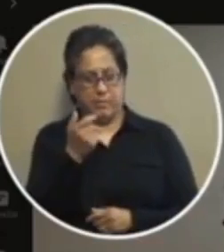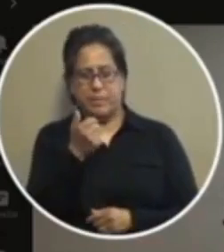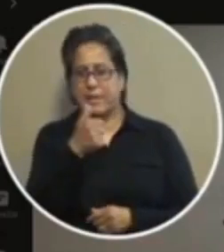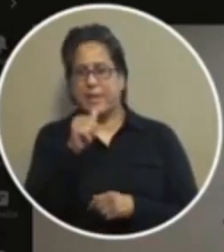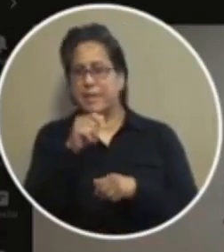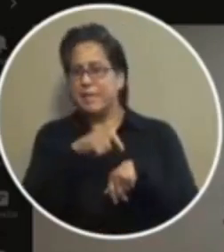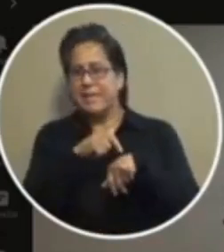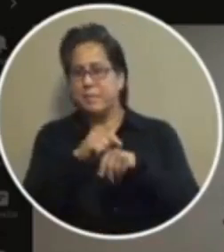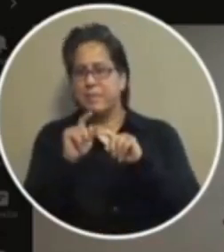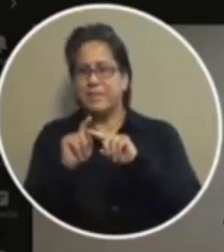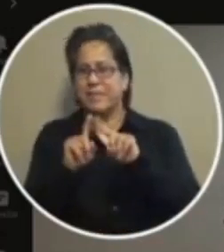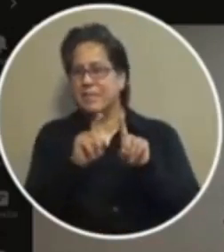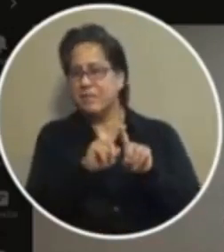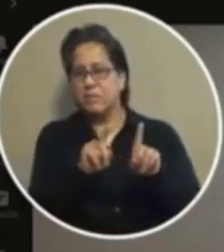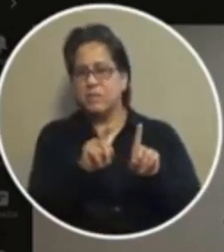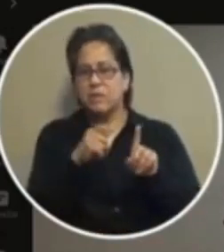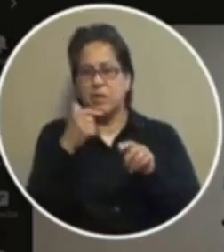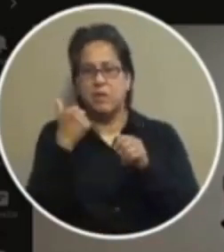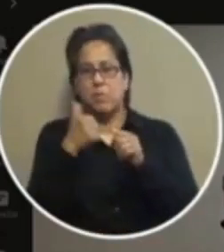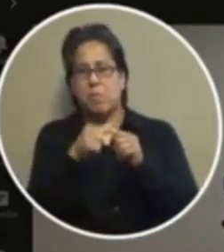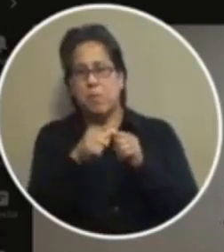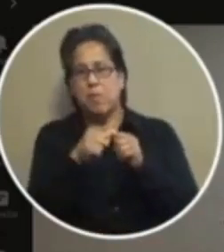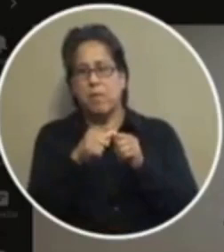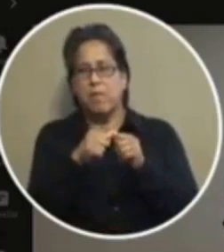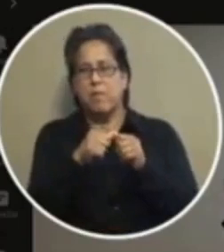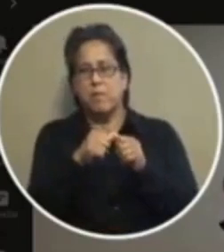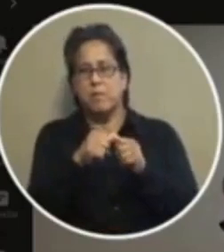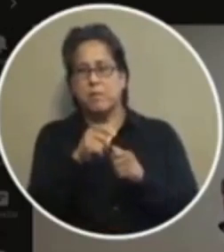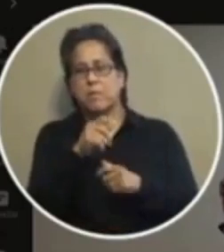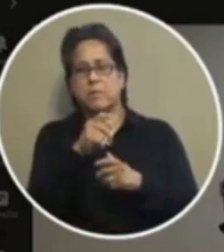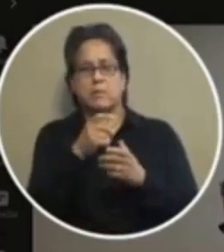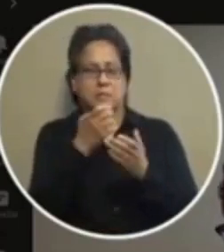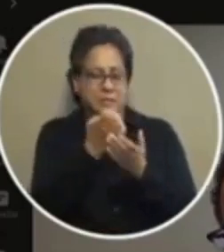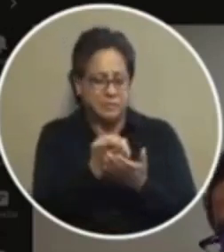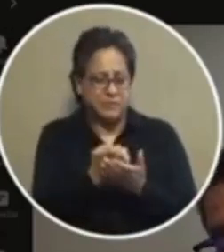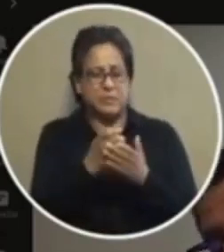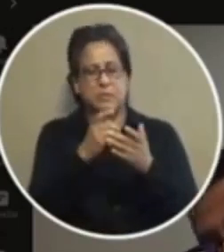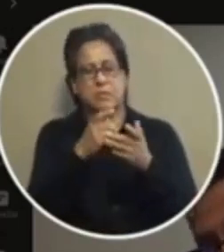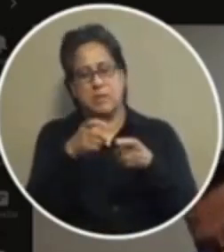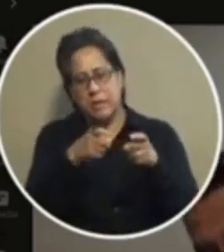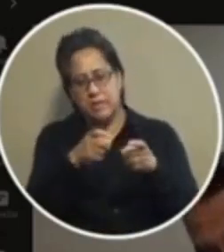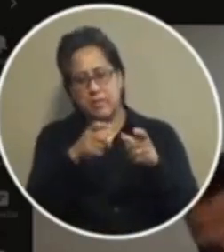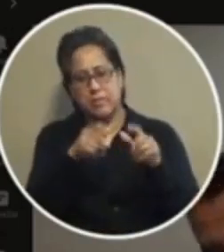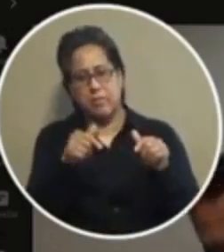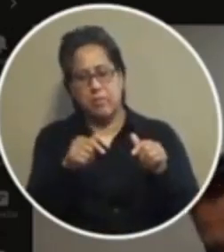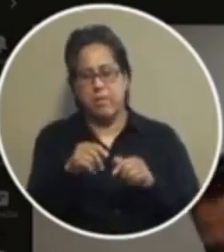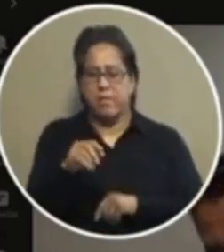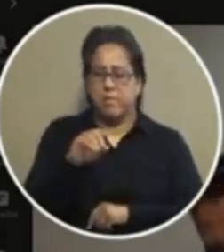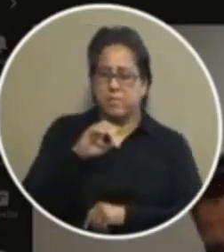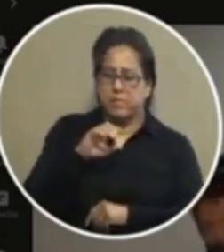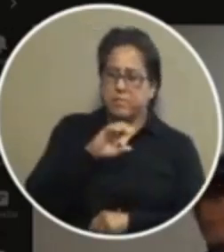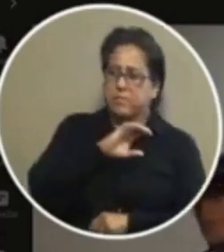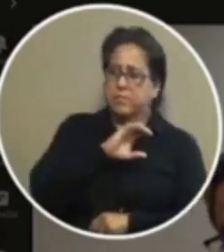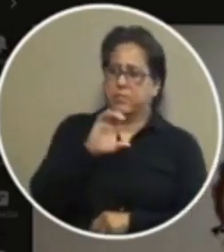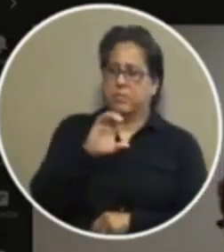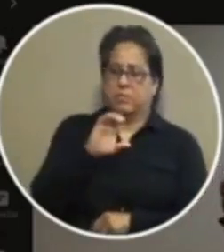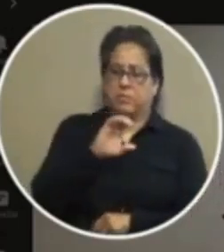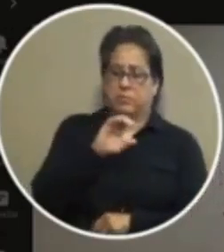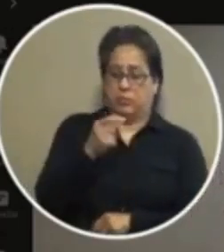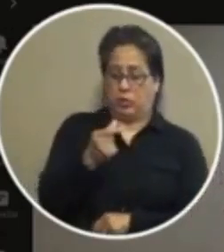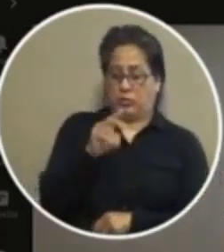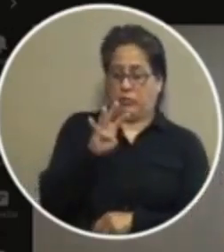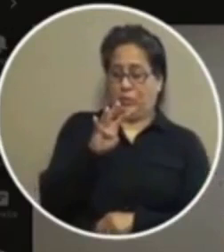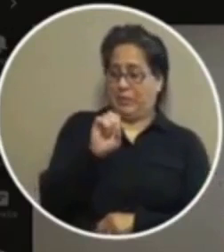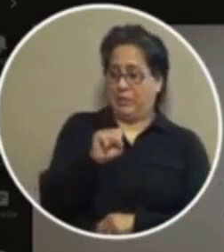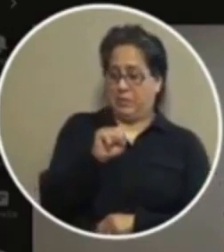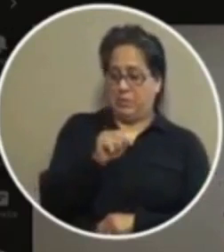any time difference at all because i remember the reports the tagging of the evidence etc etc if we don't have a g4s uh